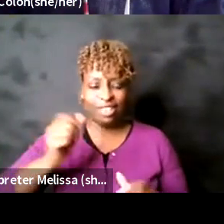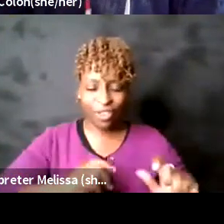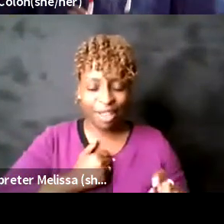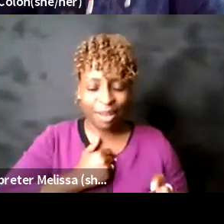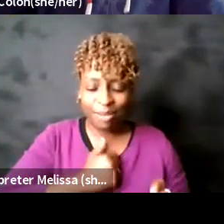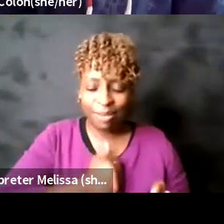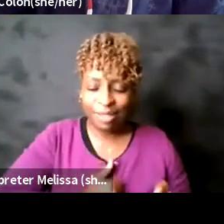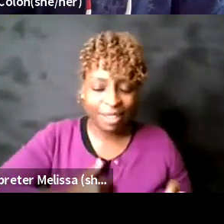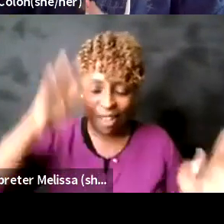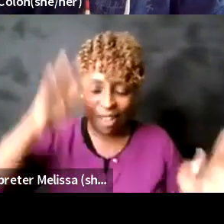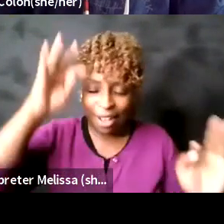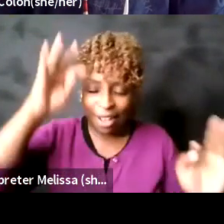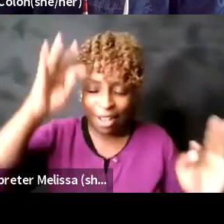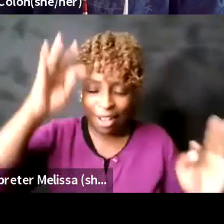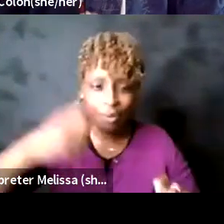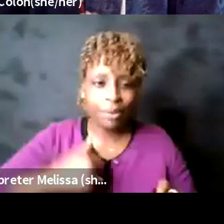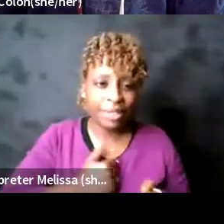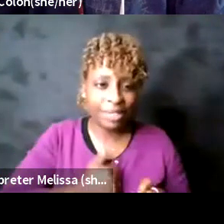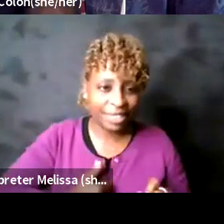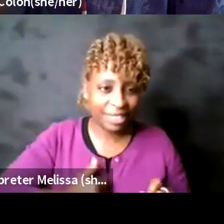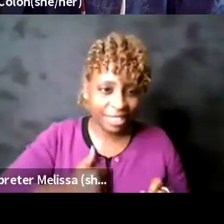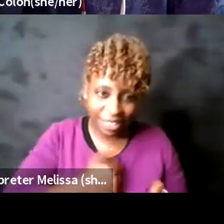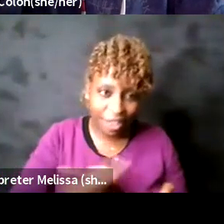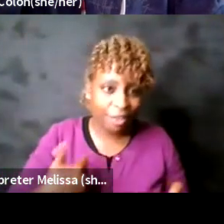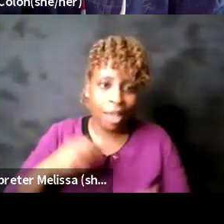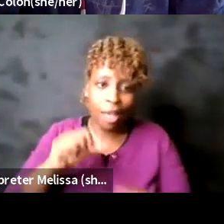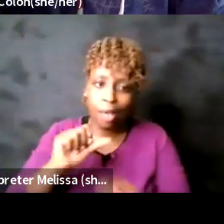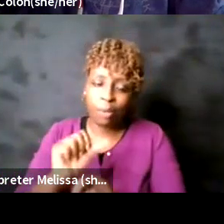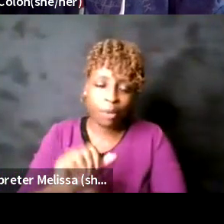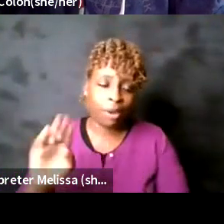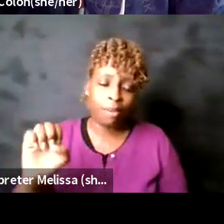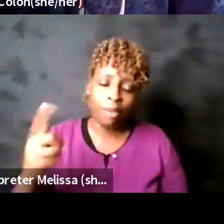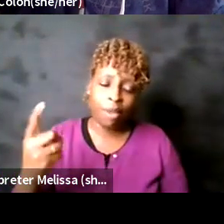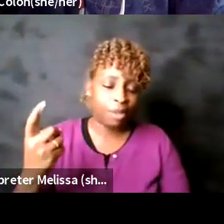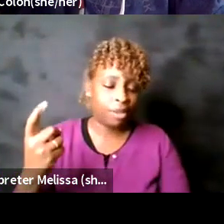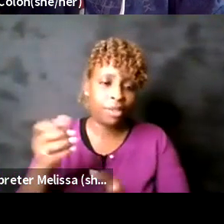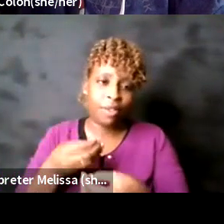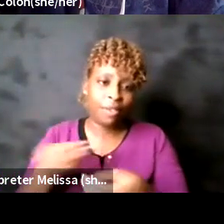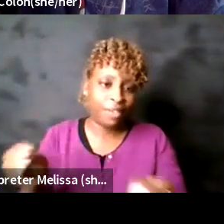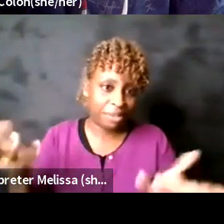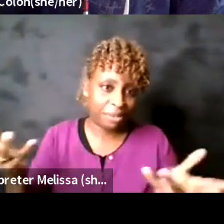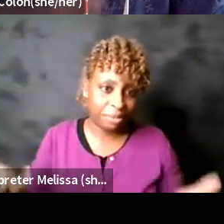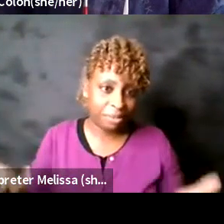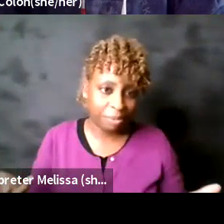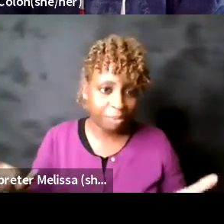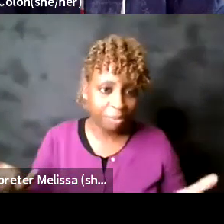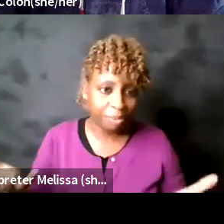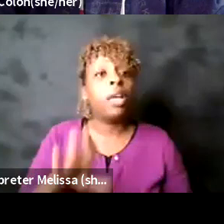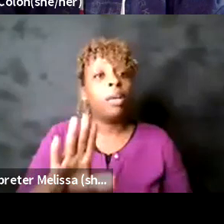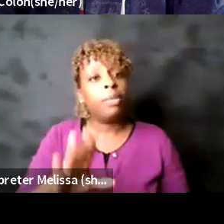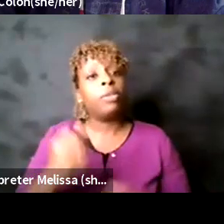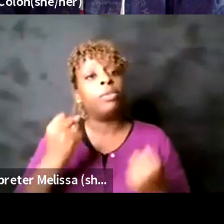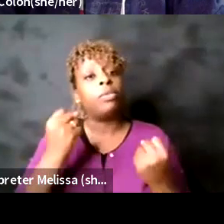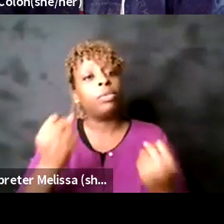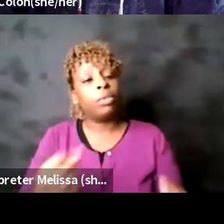not knowing um i've been just doing box office this round um but the drive-in experience seems to